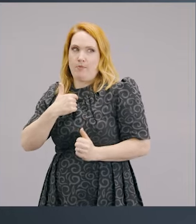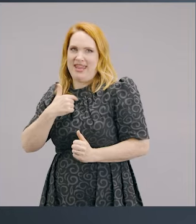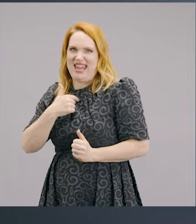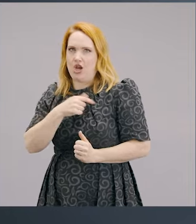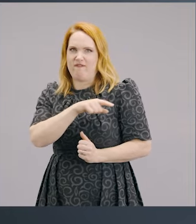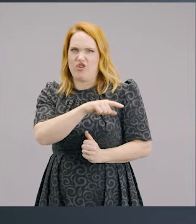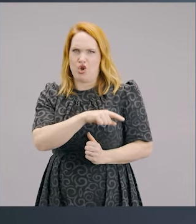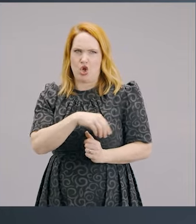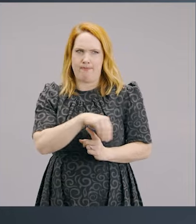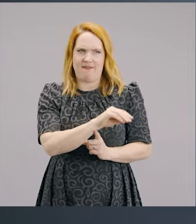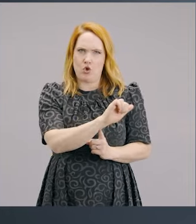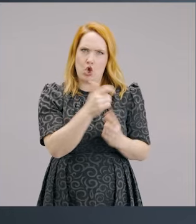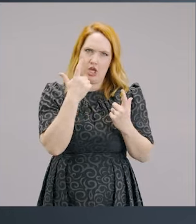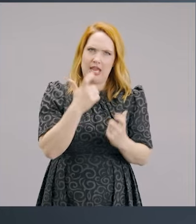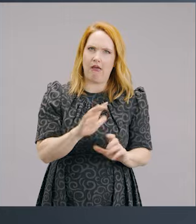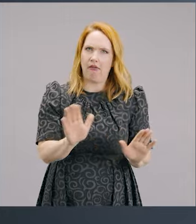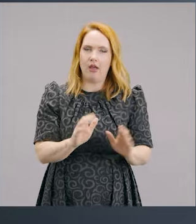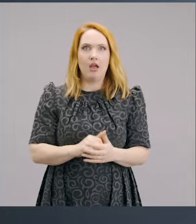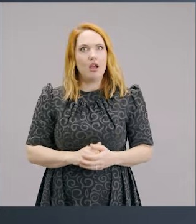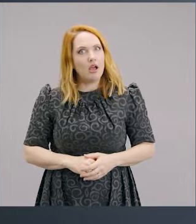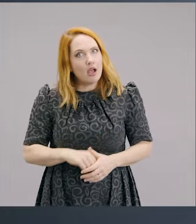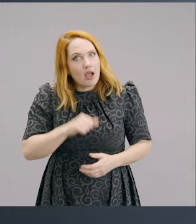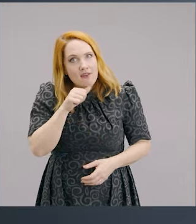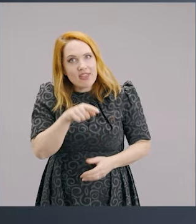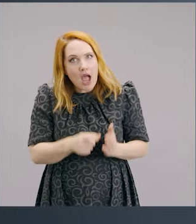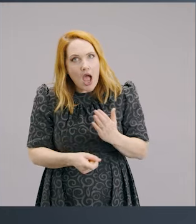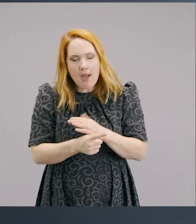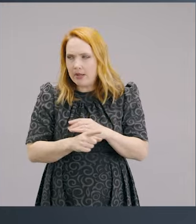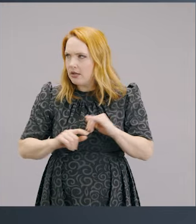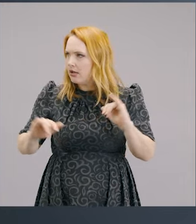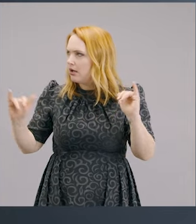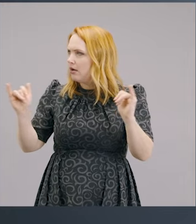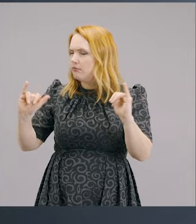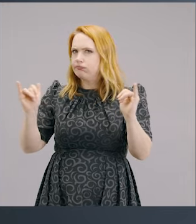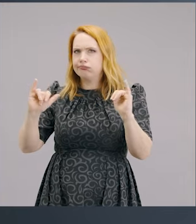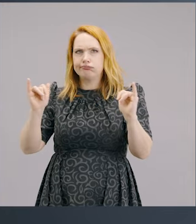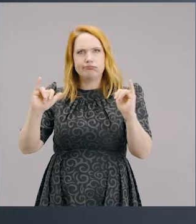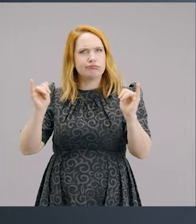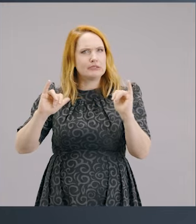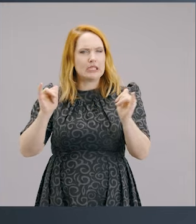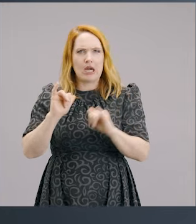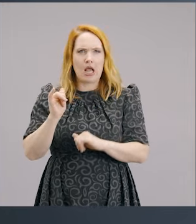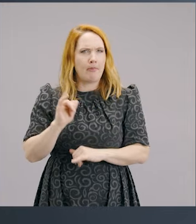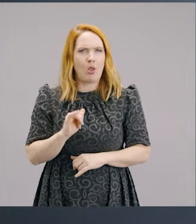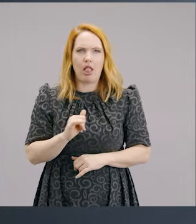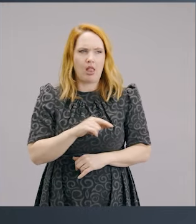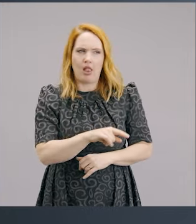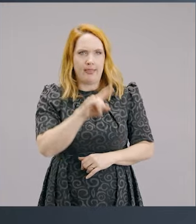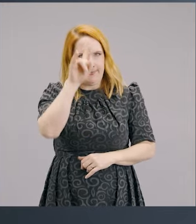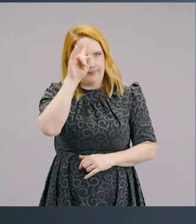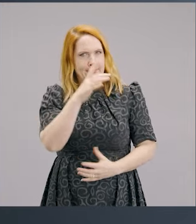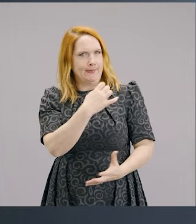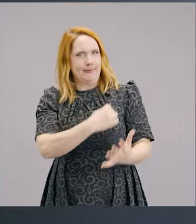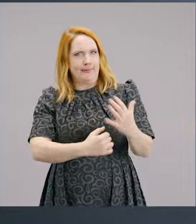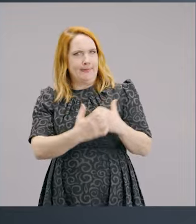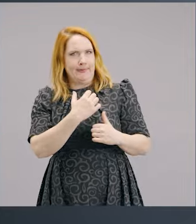we get to that, that is a terrible spiritual stronghold. That's a terrible spiritual stronghold. But I tell you what,